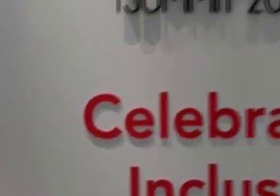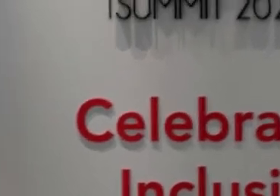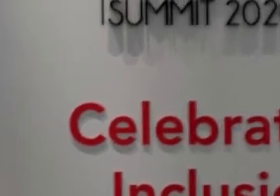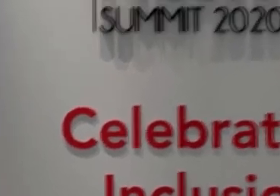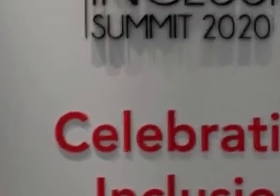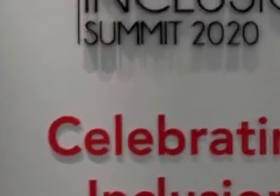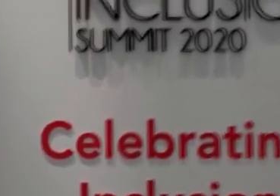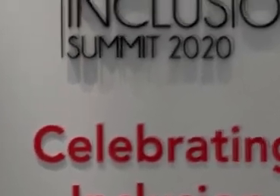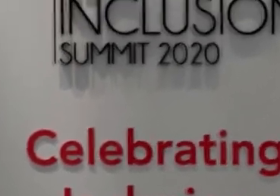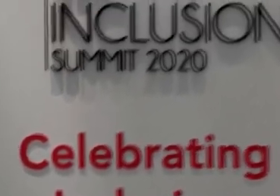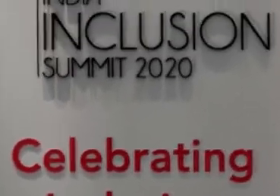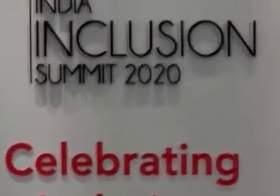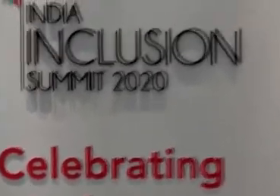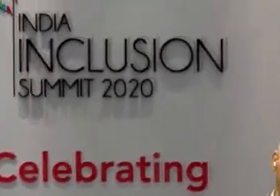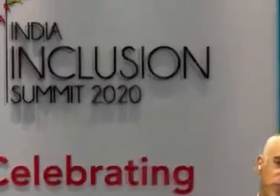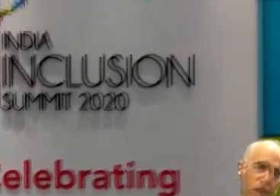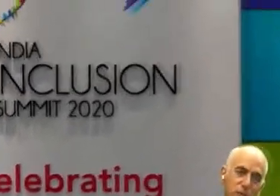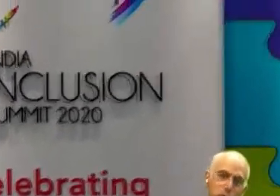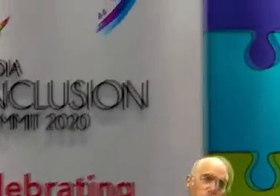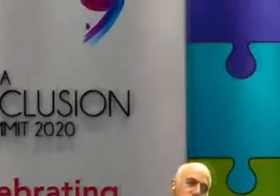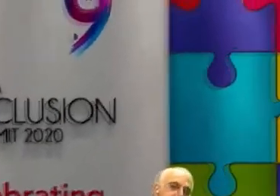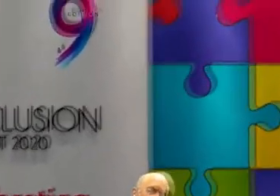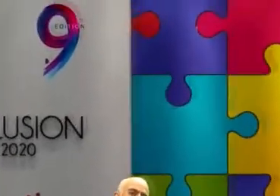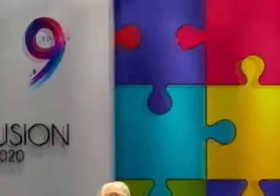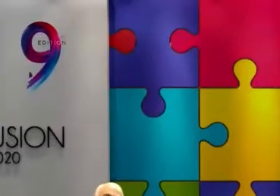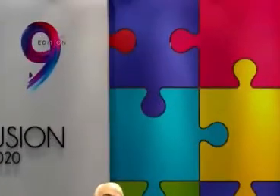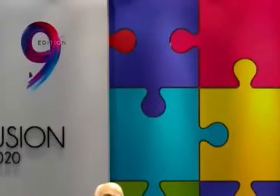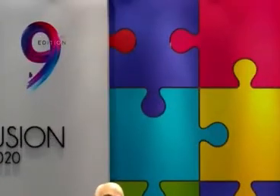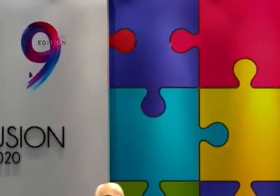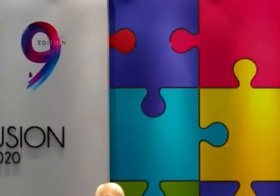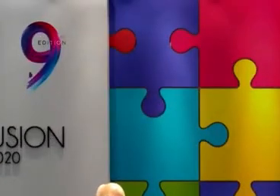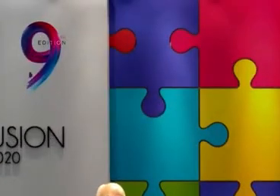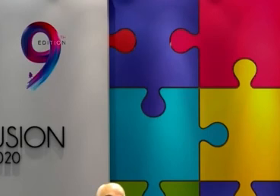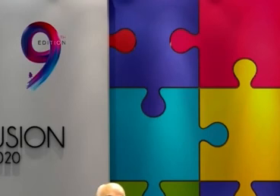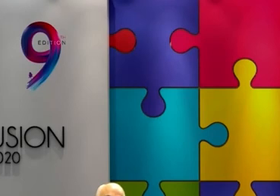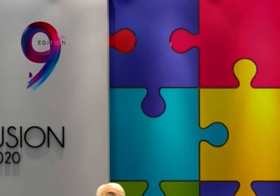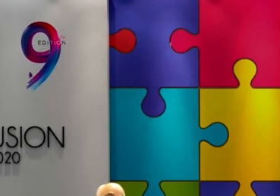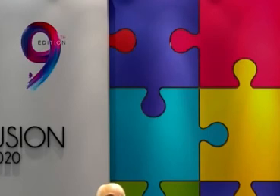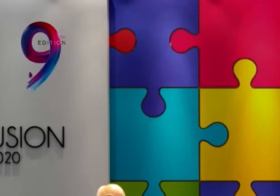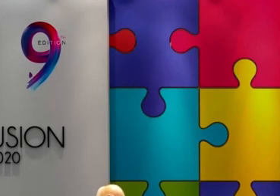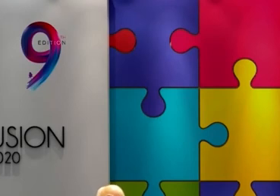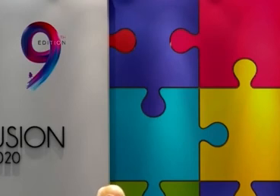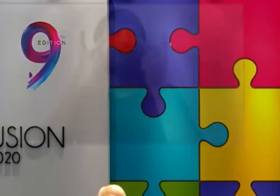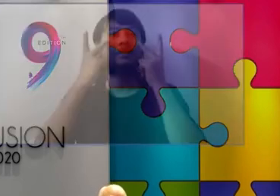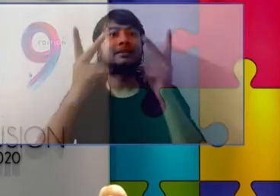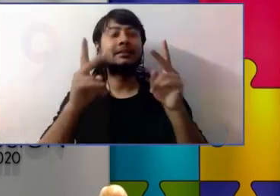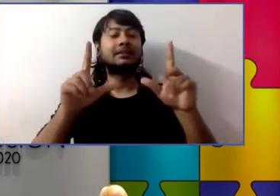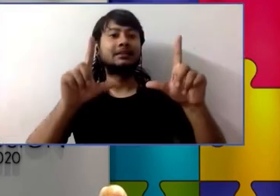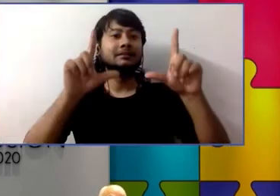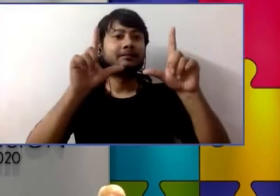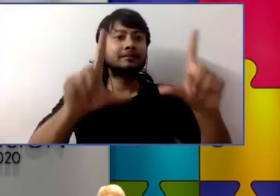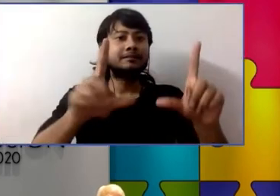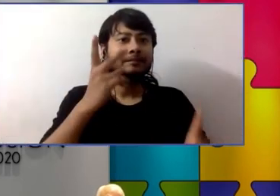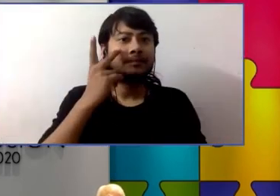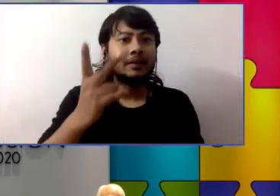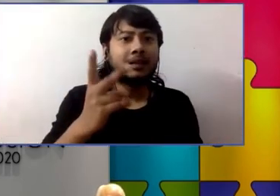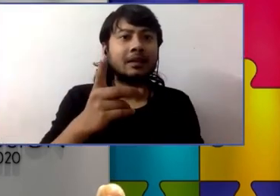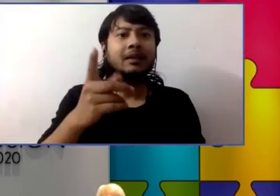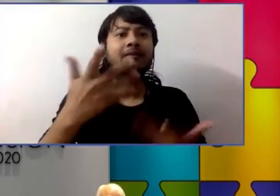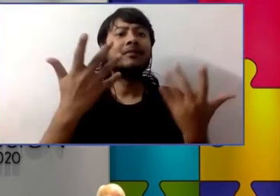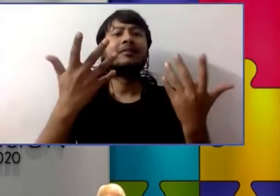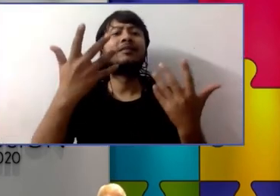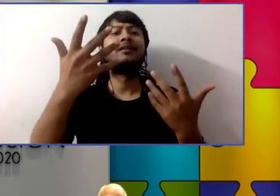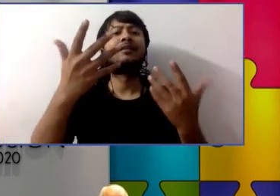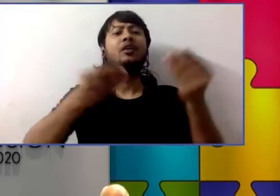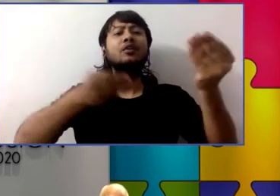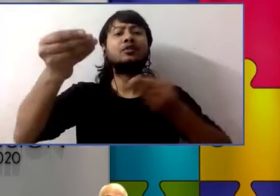and then we went out to the community and if you look at this picture you'll see that there was a really big obstacle to getting into stores and restaurants in the community